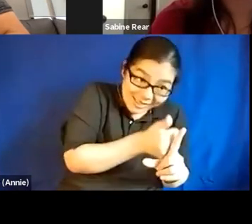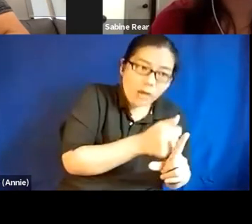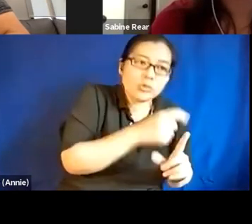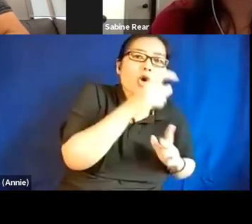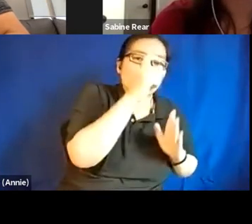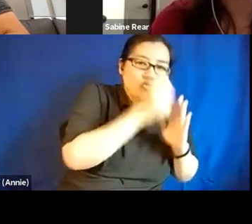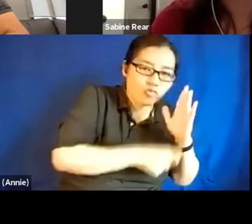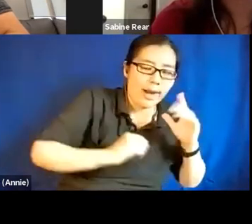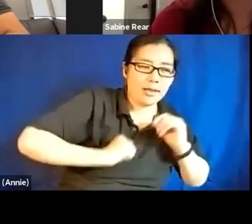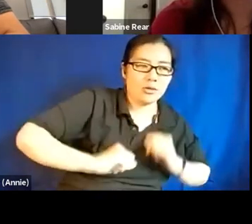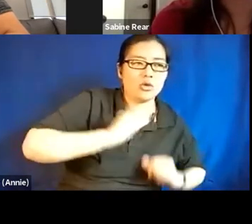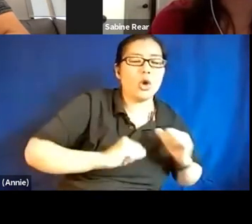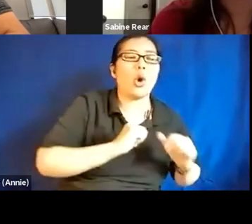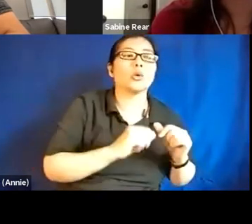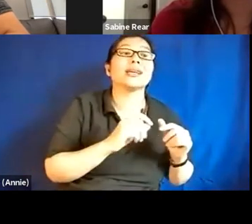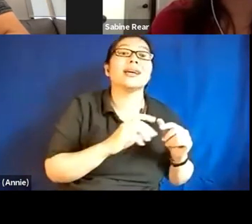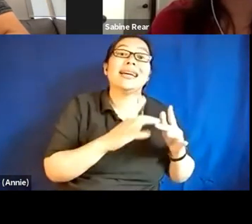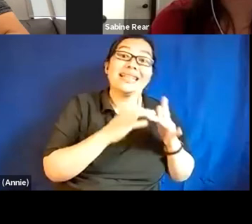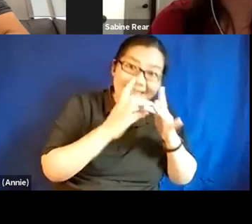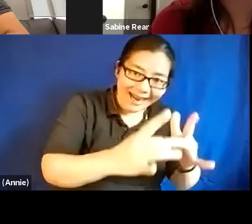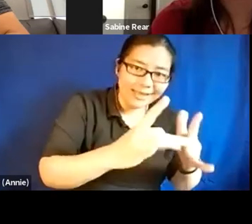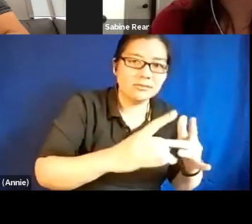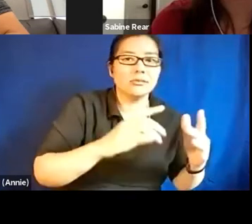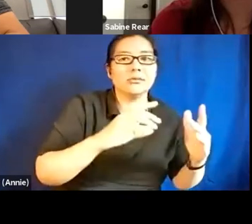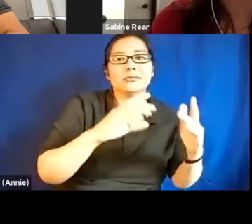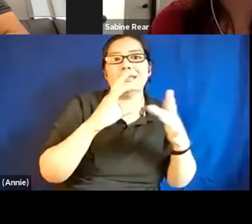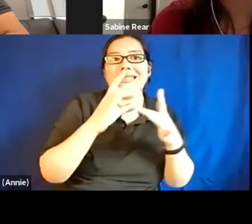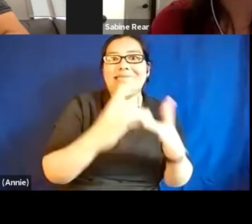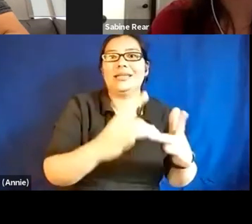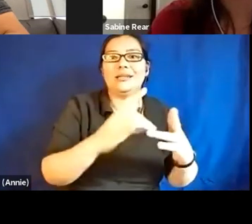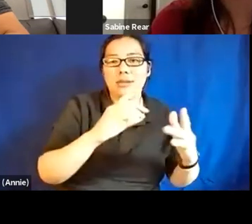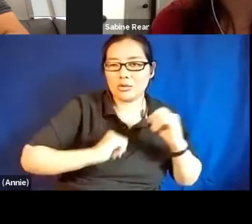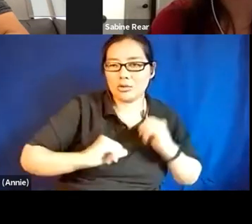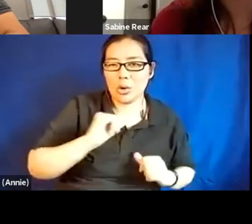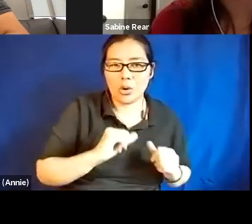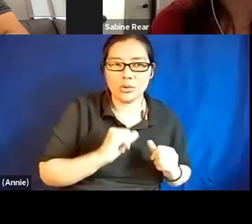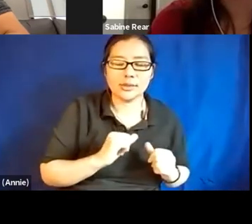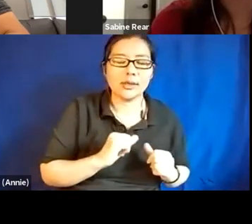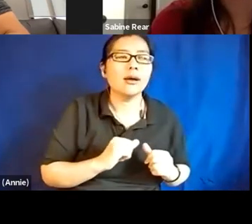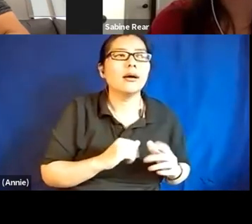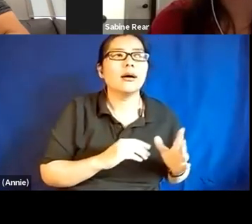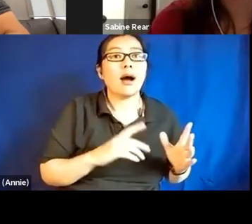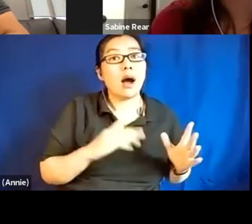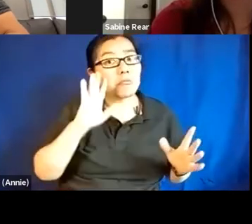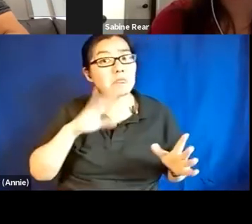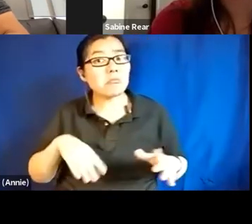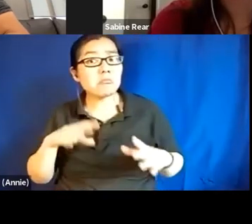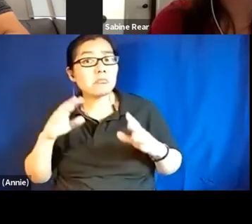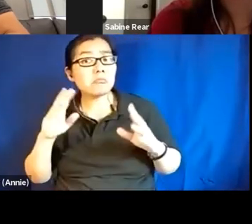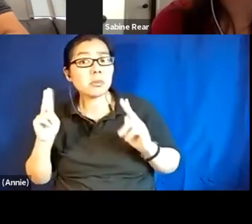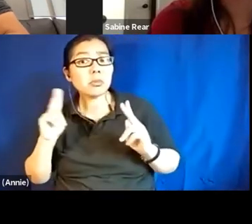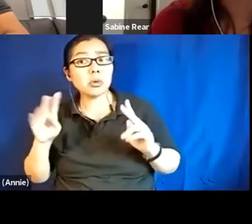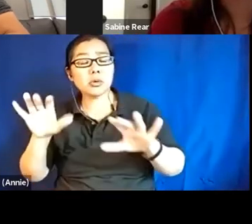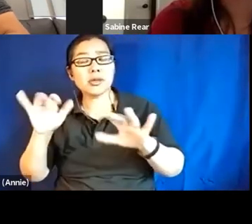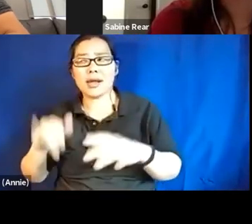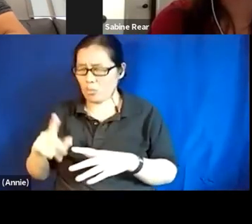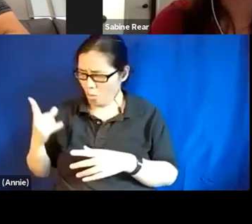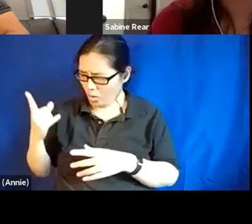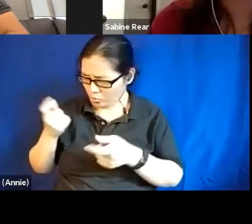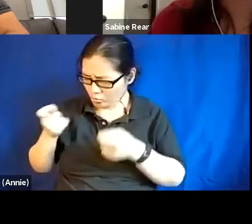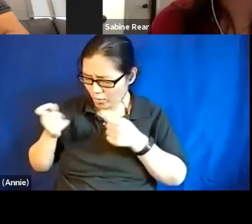leading that show is the most important thing. And I know people doing that. I know people, uh, director and writer who,